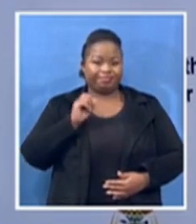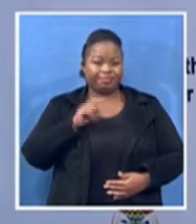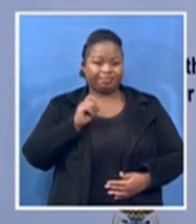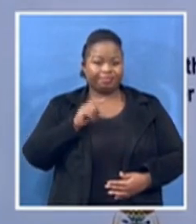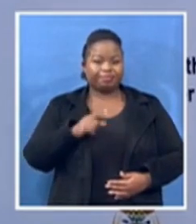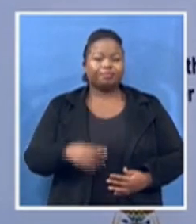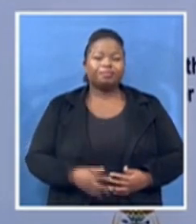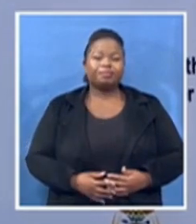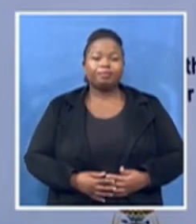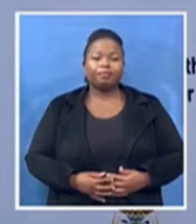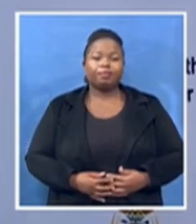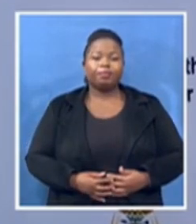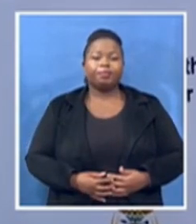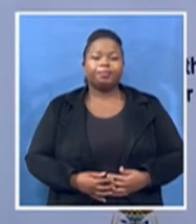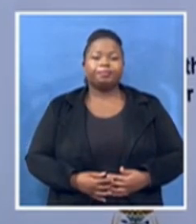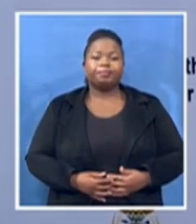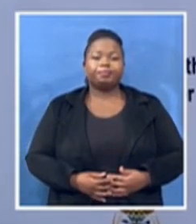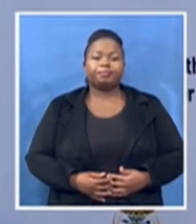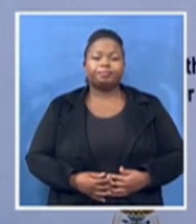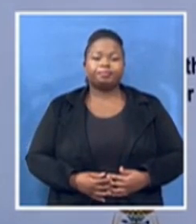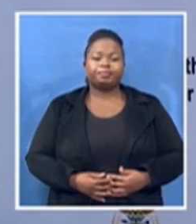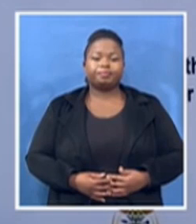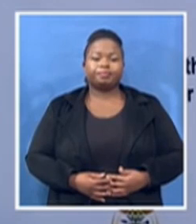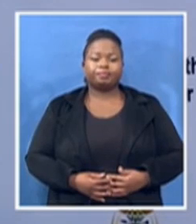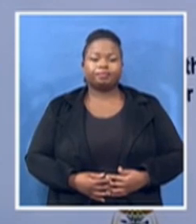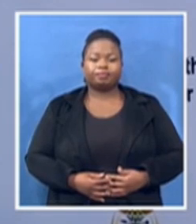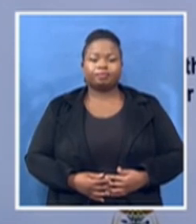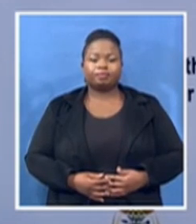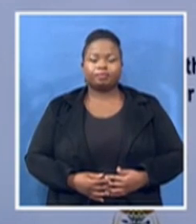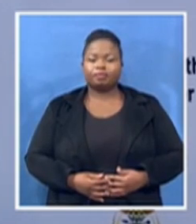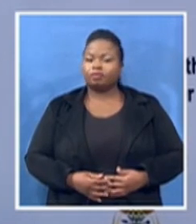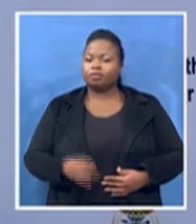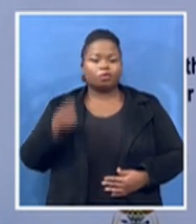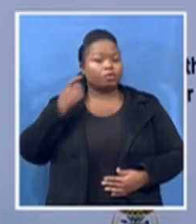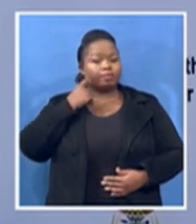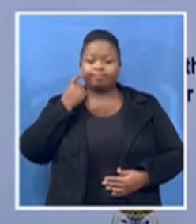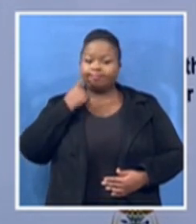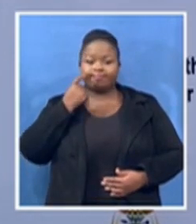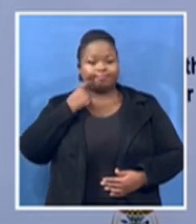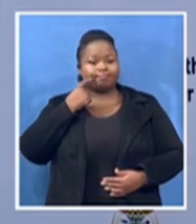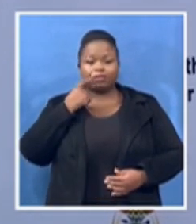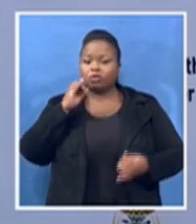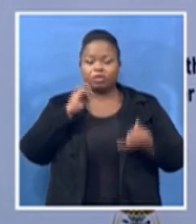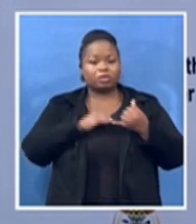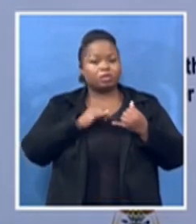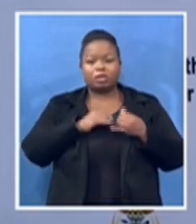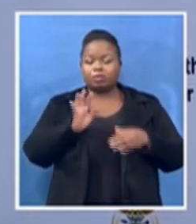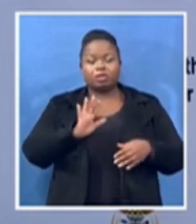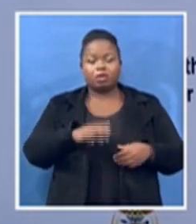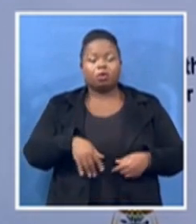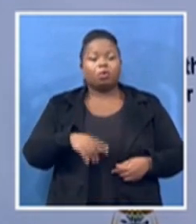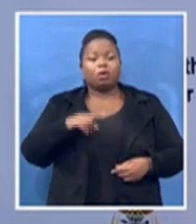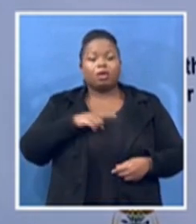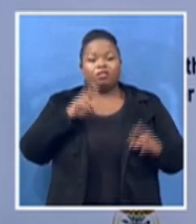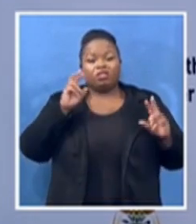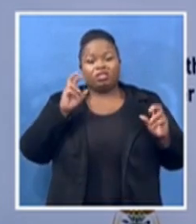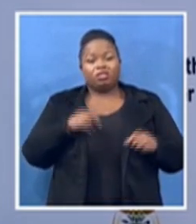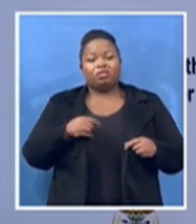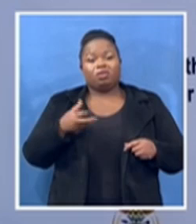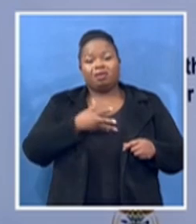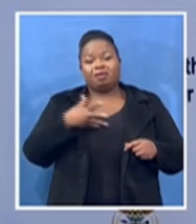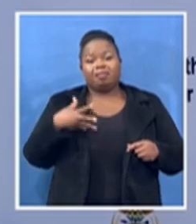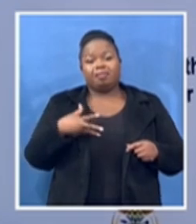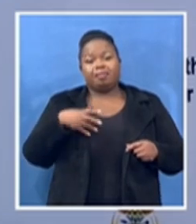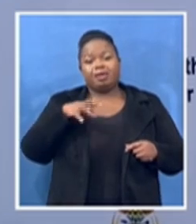it's not an easy subject. The subject of Marshall is not an easy one because you must talk about